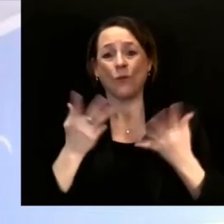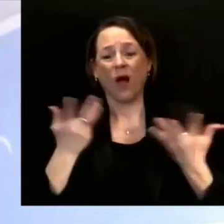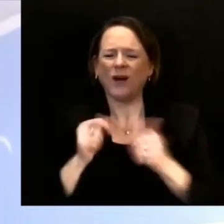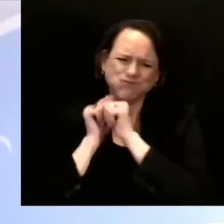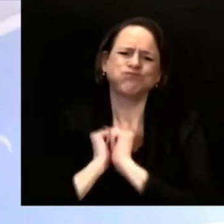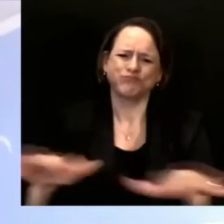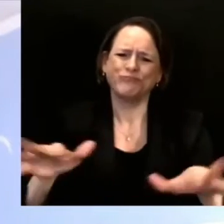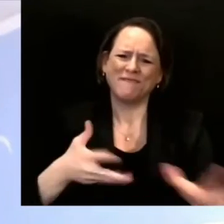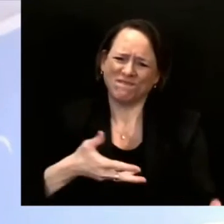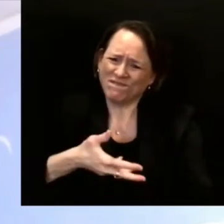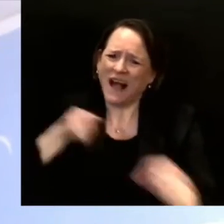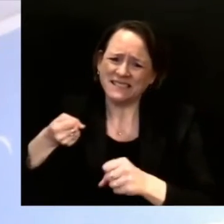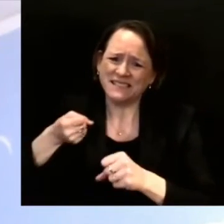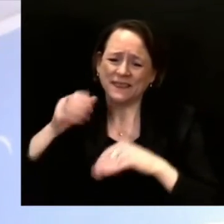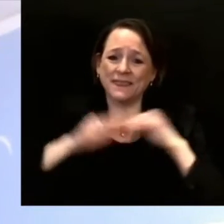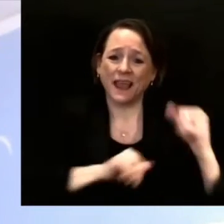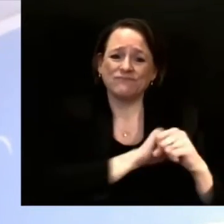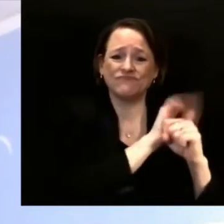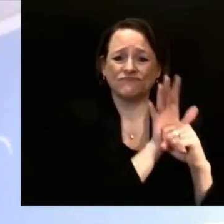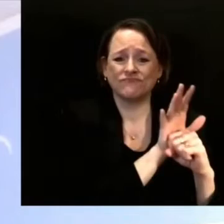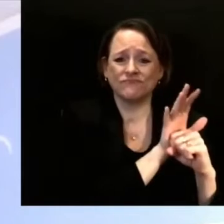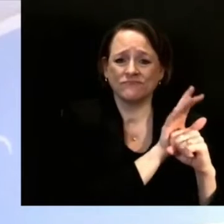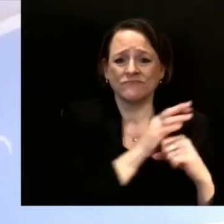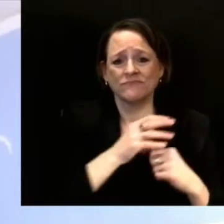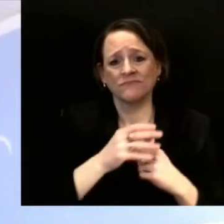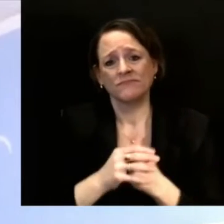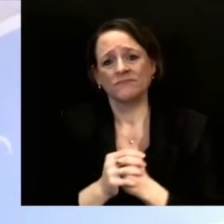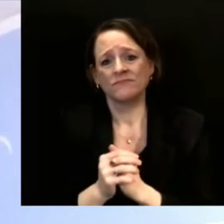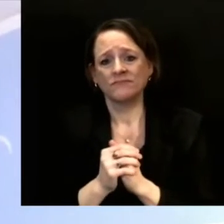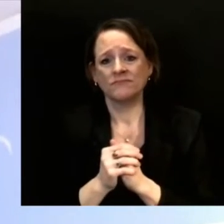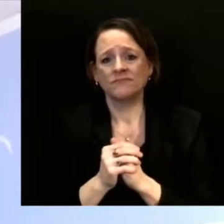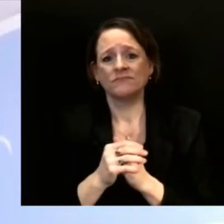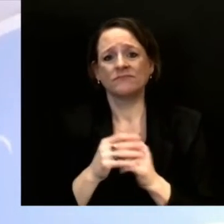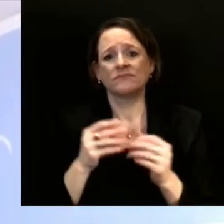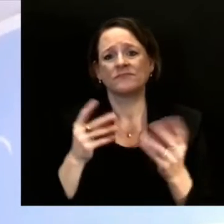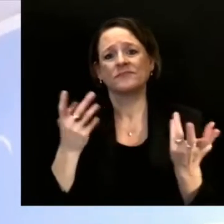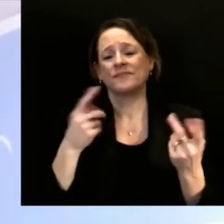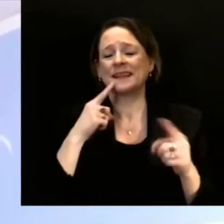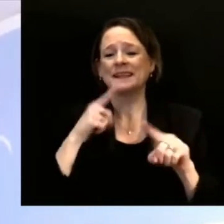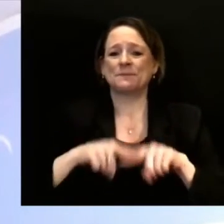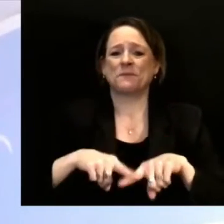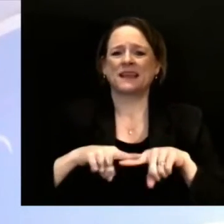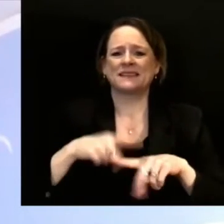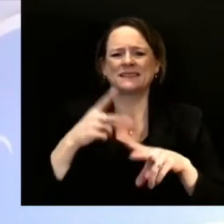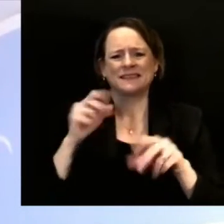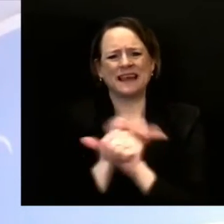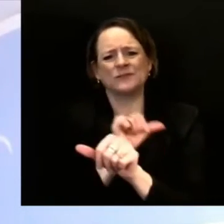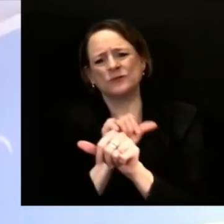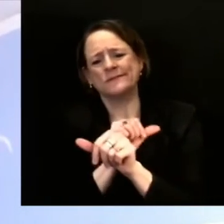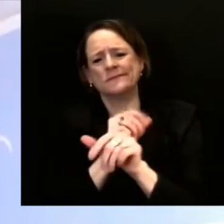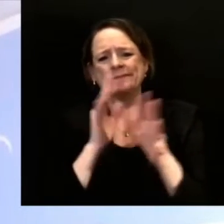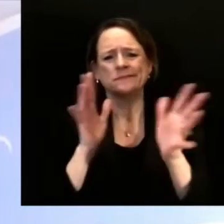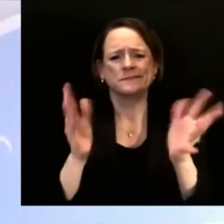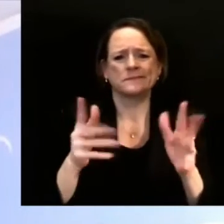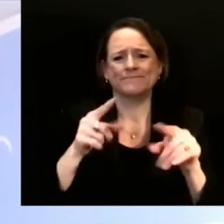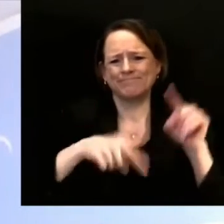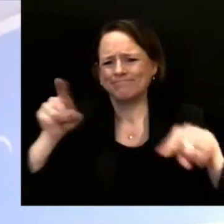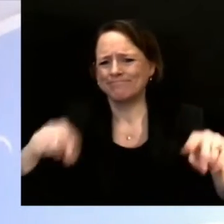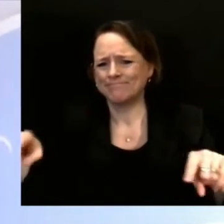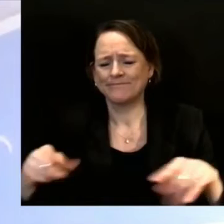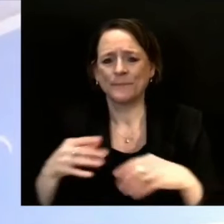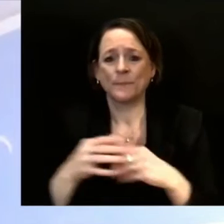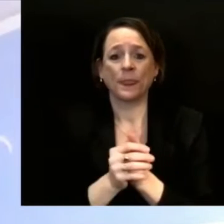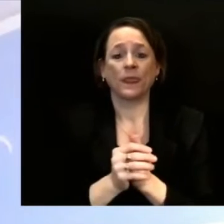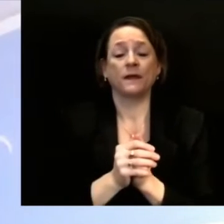treatments or vaccines. I think it's important to note that here in Wisconsin, the state laboratory of hygiene, as well as